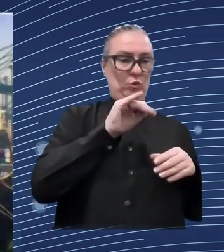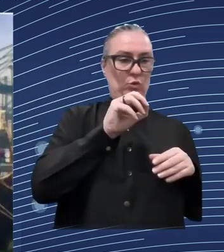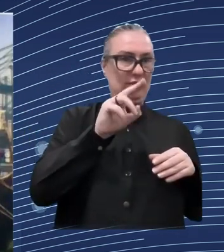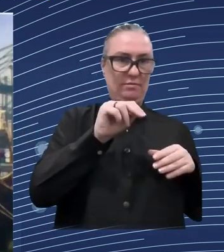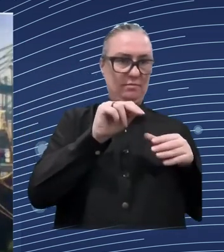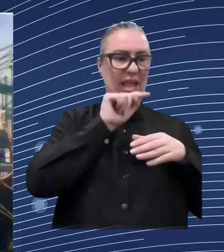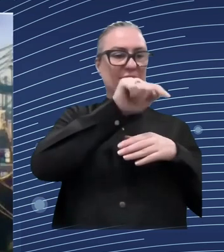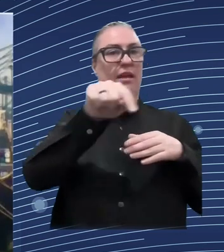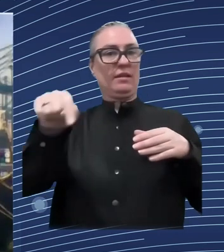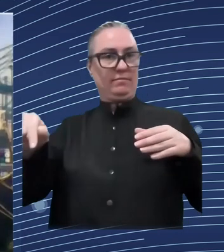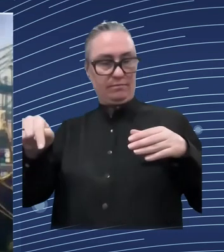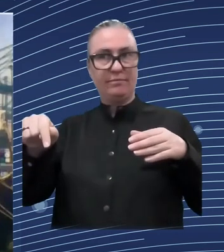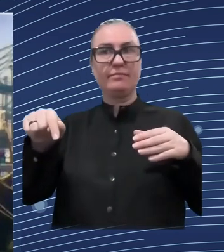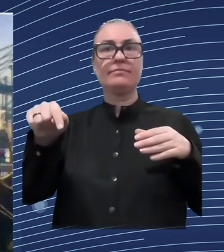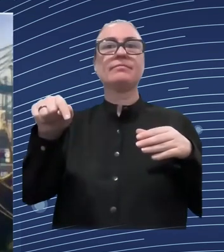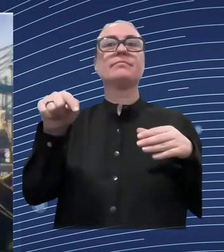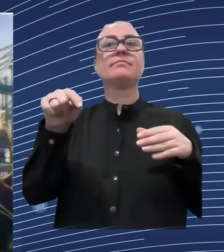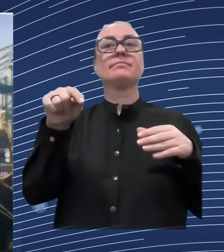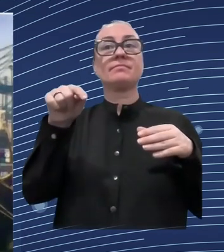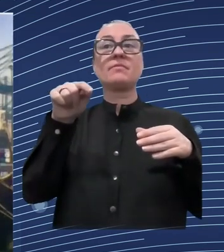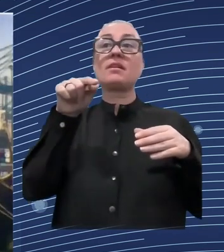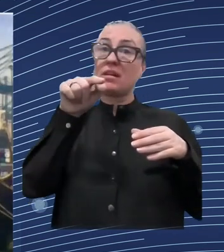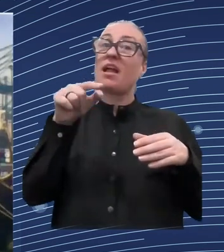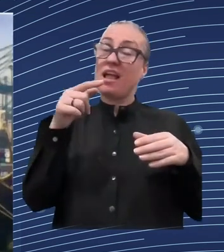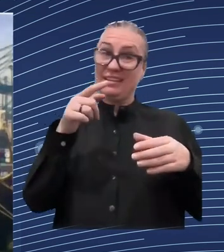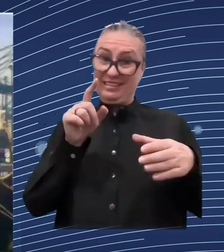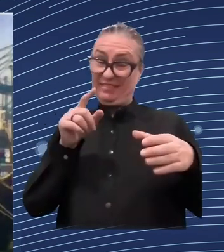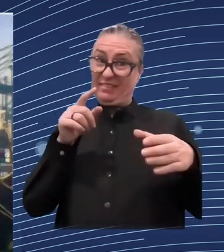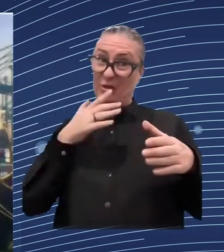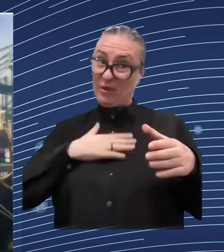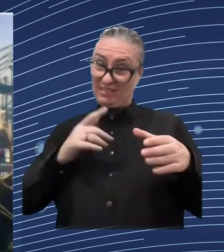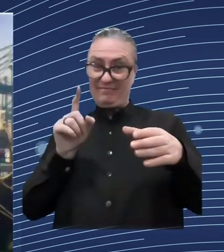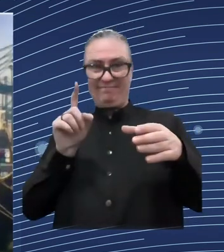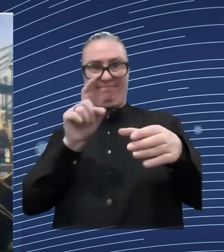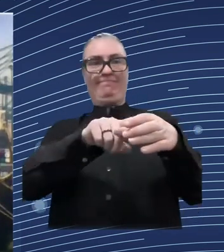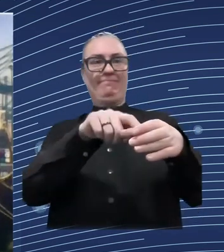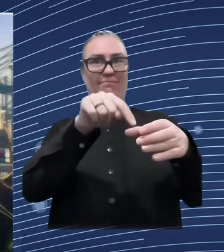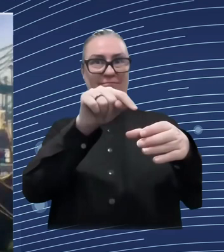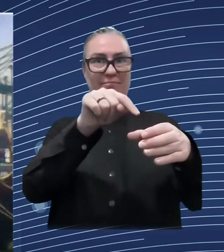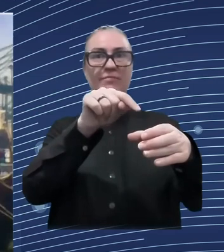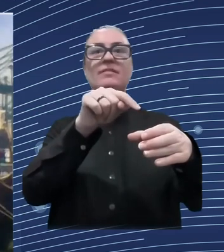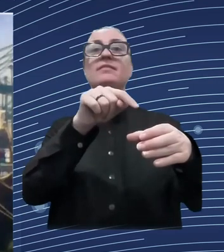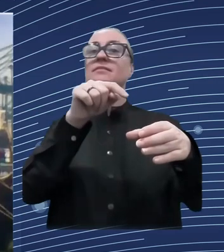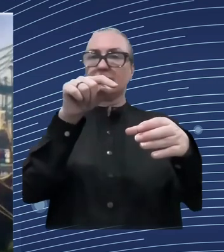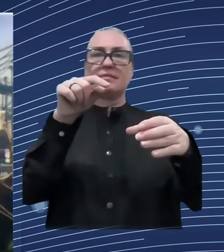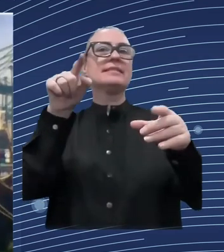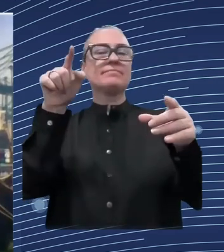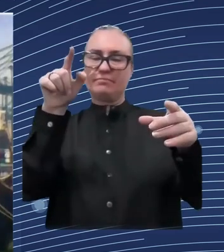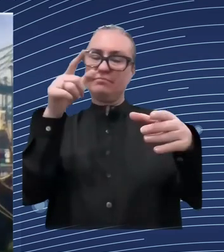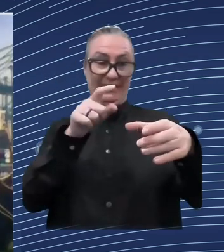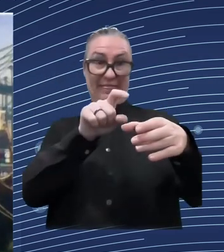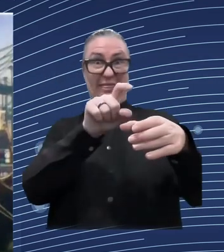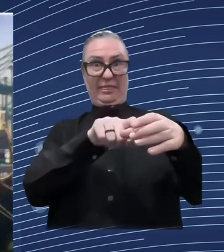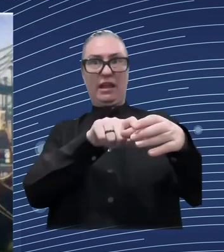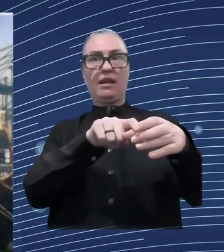process system analysis of what is happening in ukraine in the particular intersector of vocational education and training digitalization screen